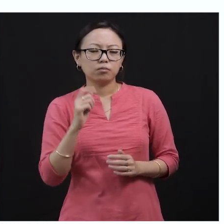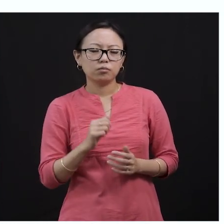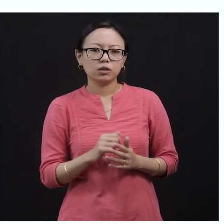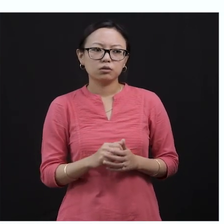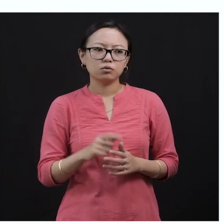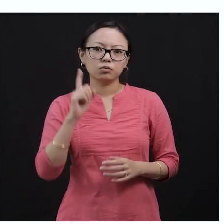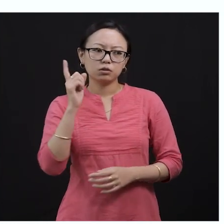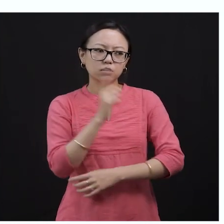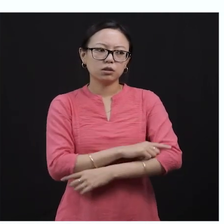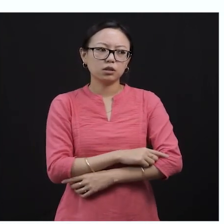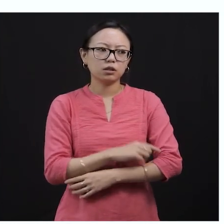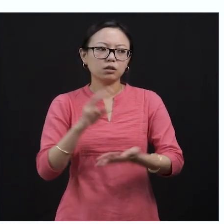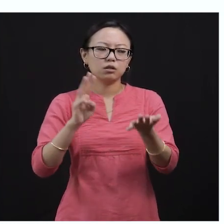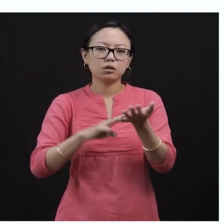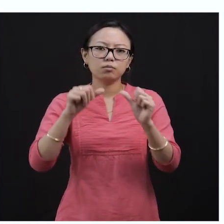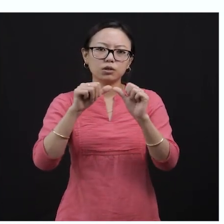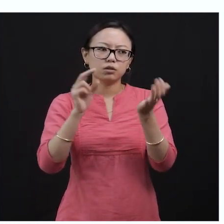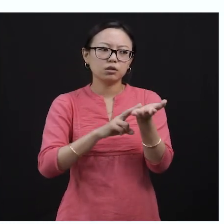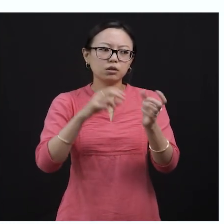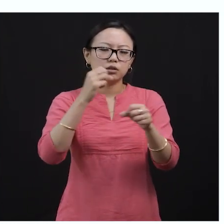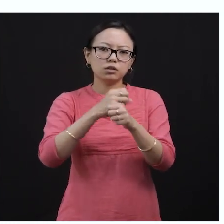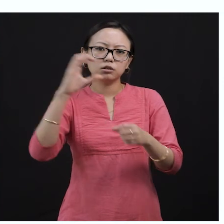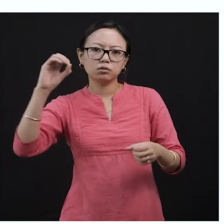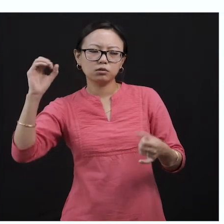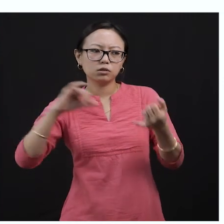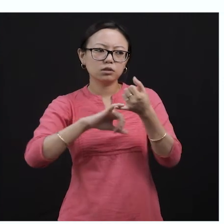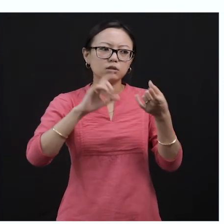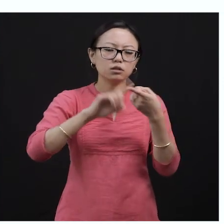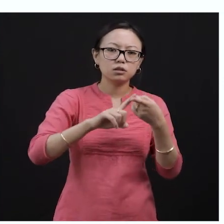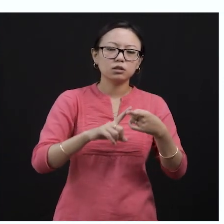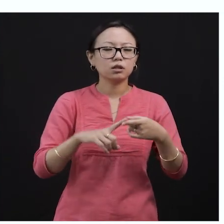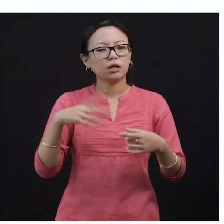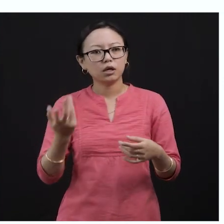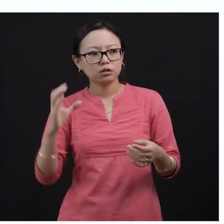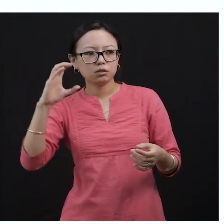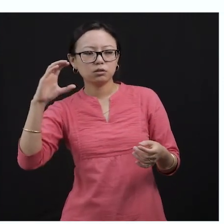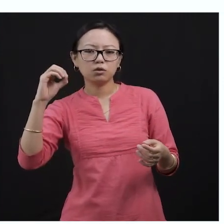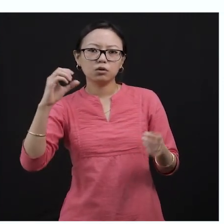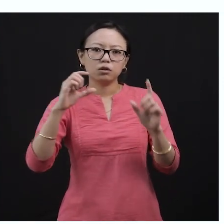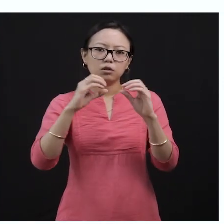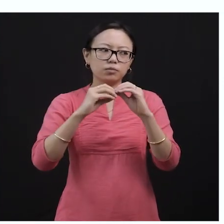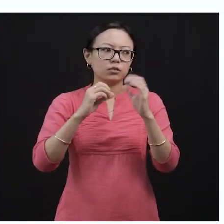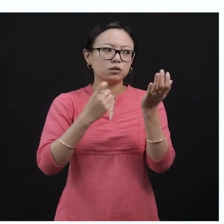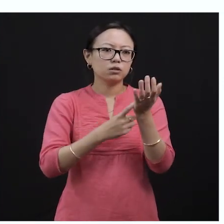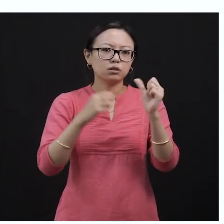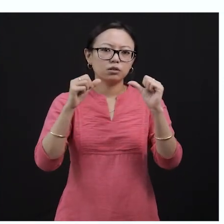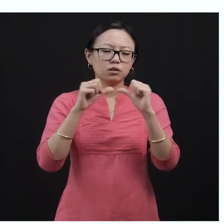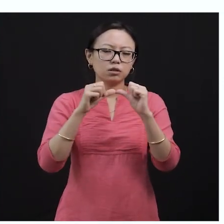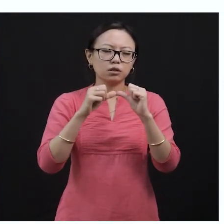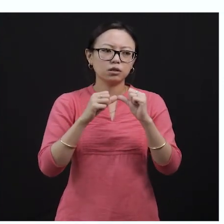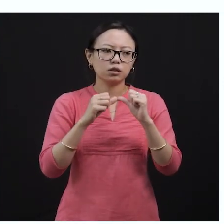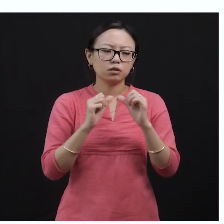Who are they? That is the mangoes and the cobra, okay? The mangoes and the cobra came out, and he was